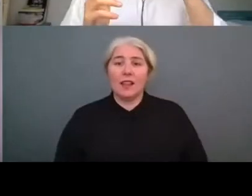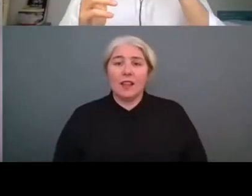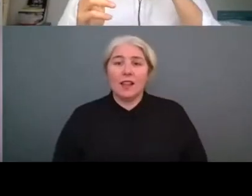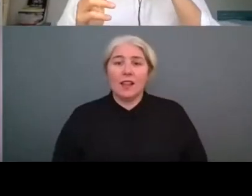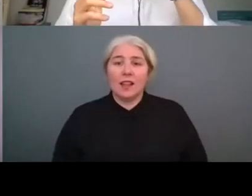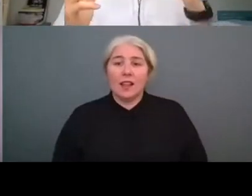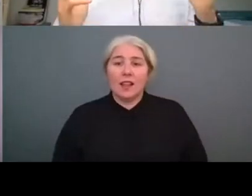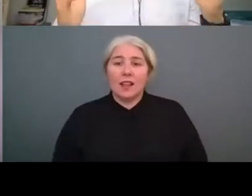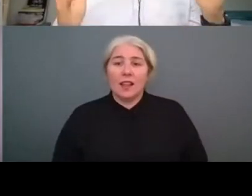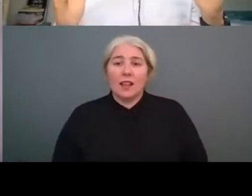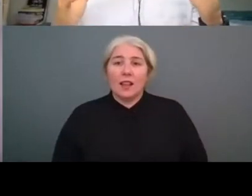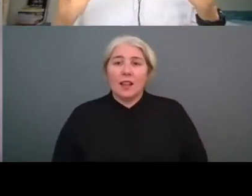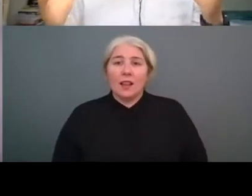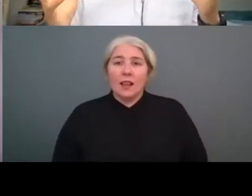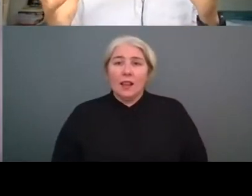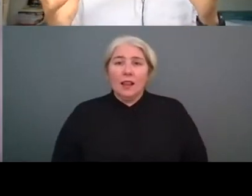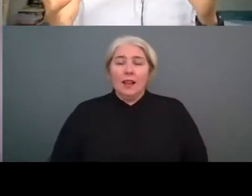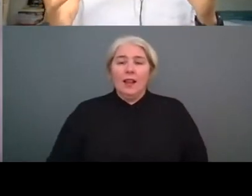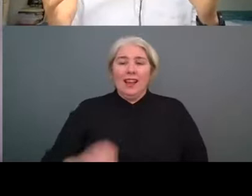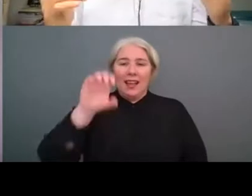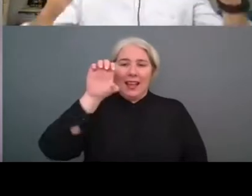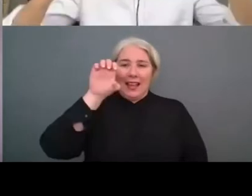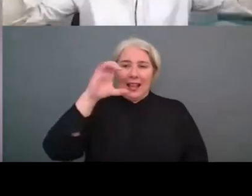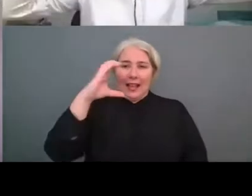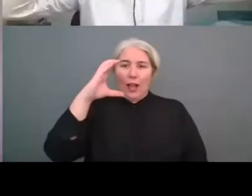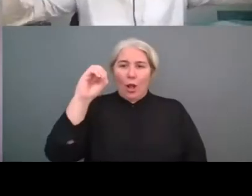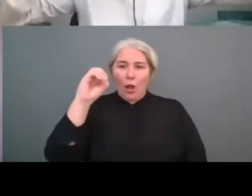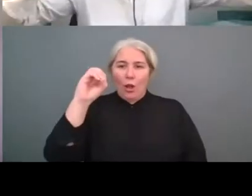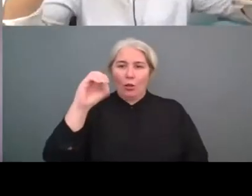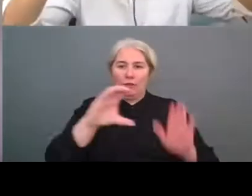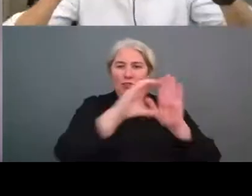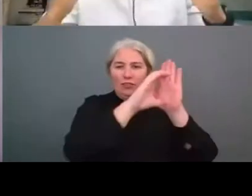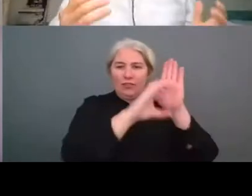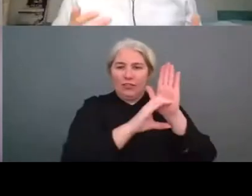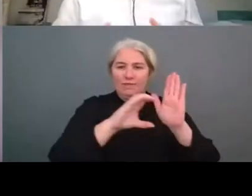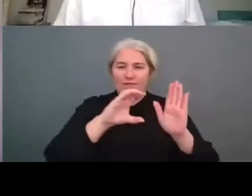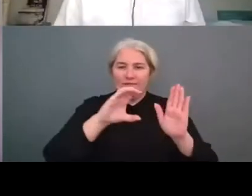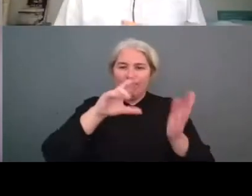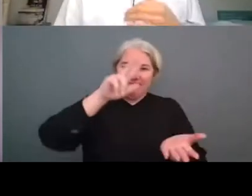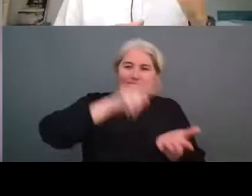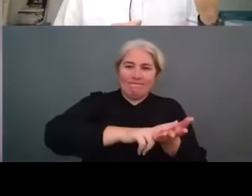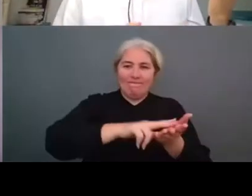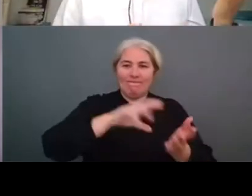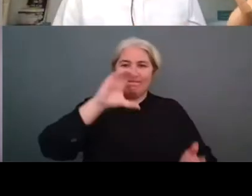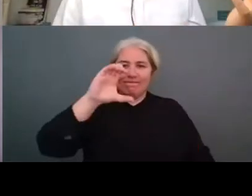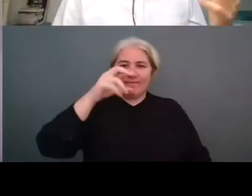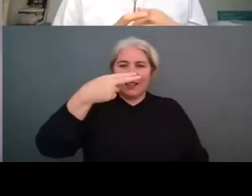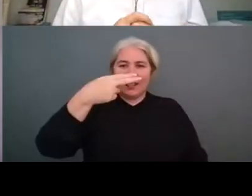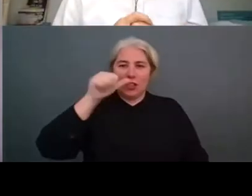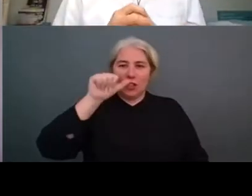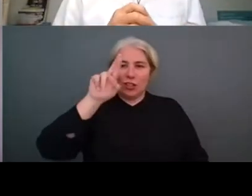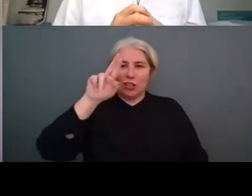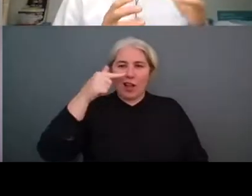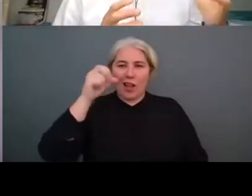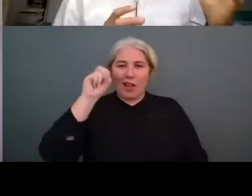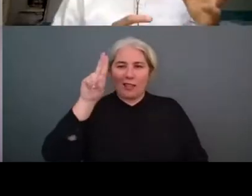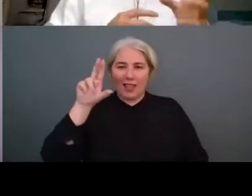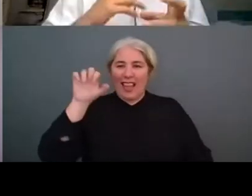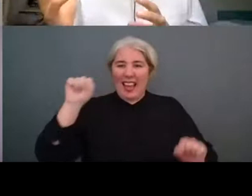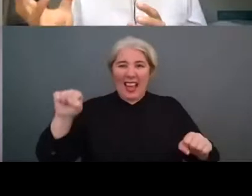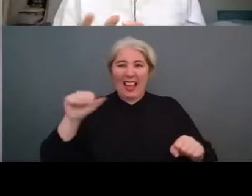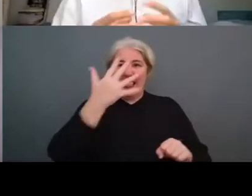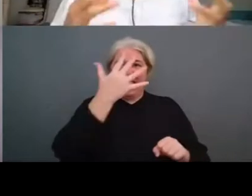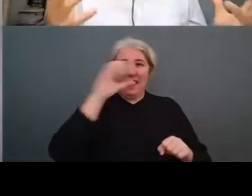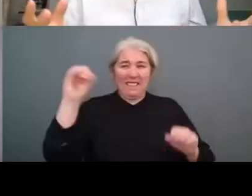because it was kind of a framework in which there is like 15 different engagements whether it's in um environment